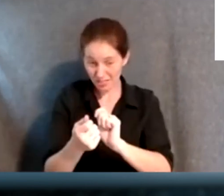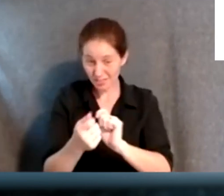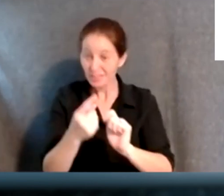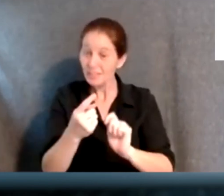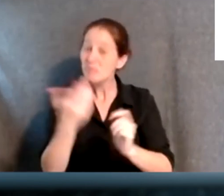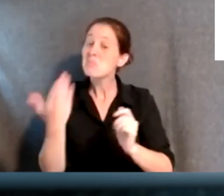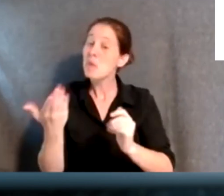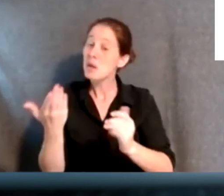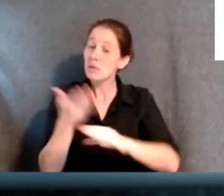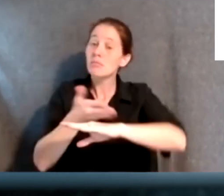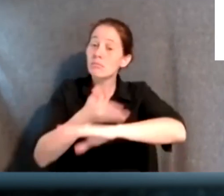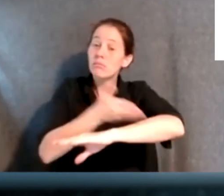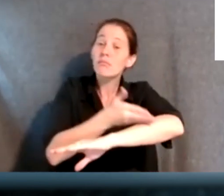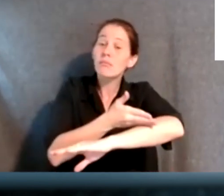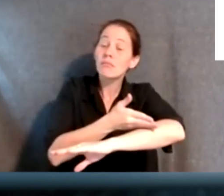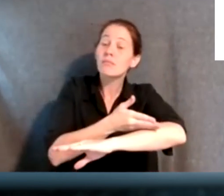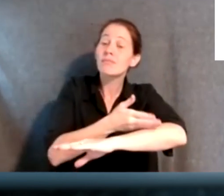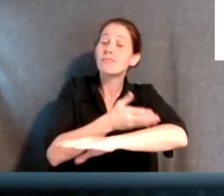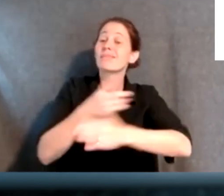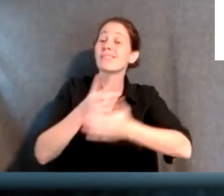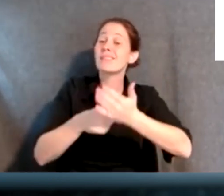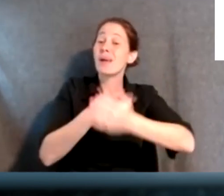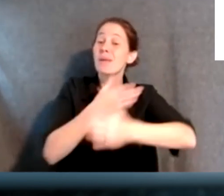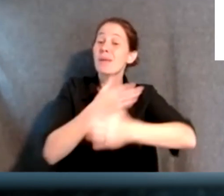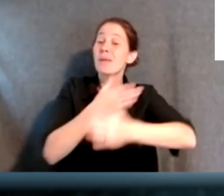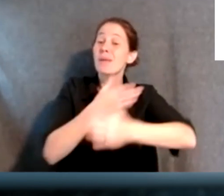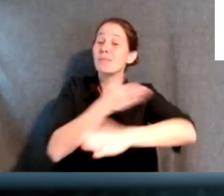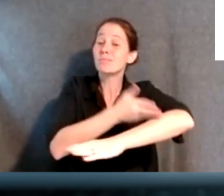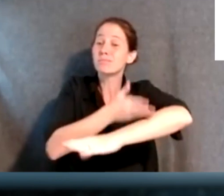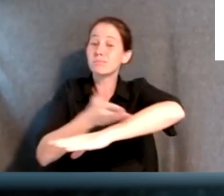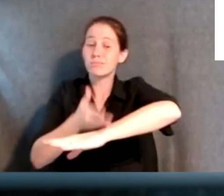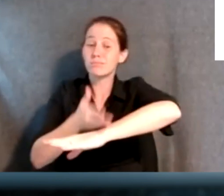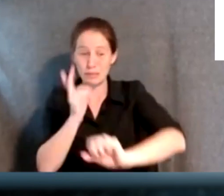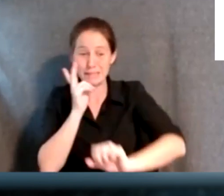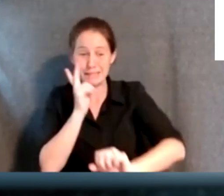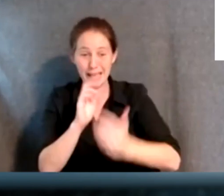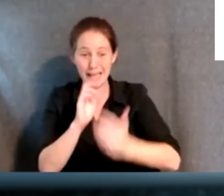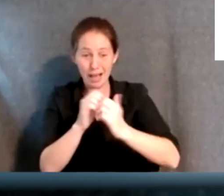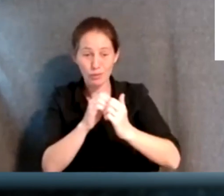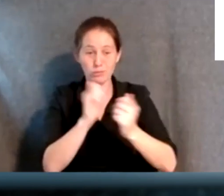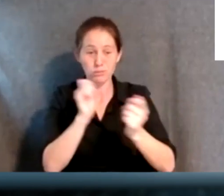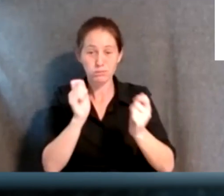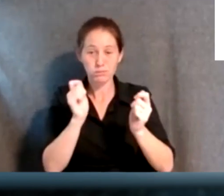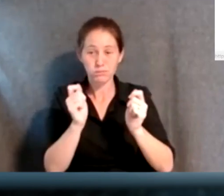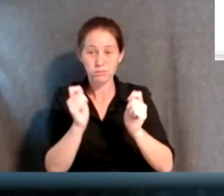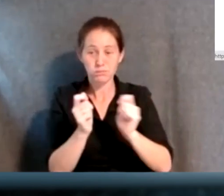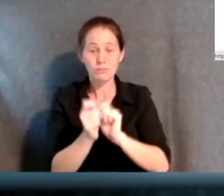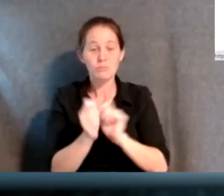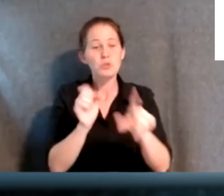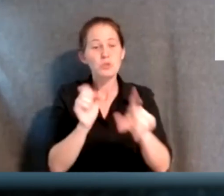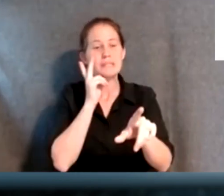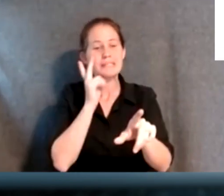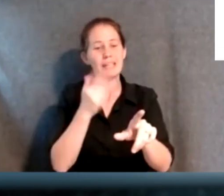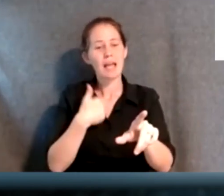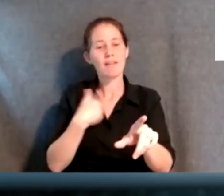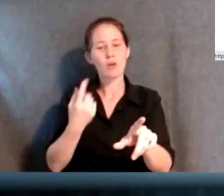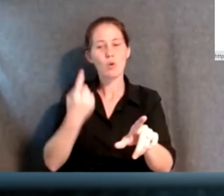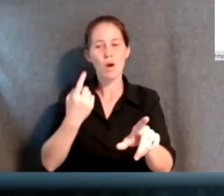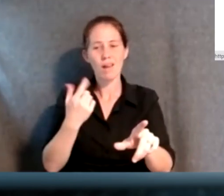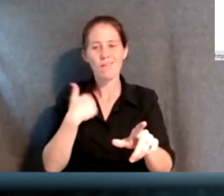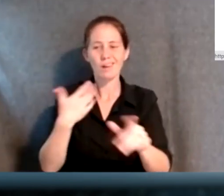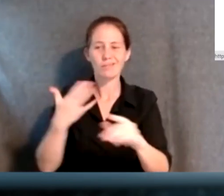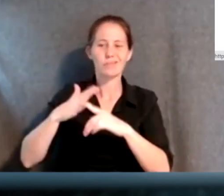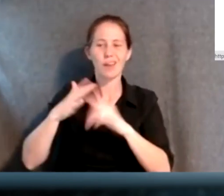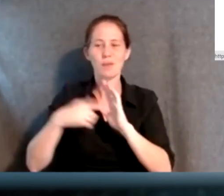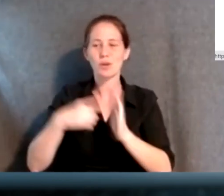story of how things have gotten better, and sometimes it's how things have gotten worse or they haven't changed. You'll see here we have one of